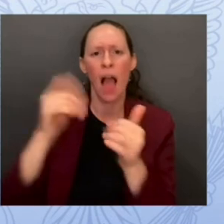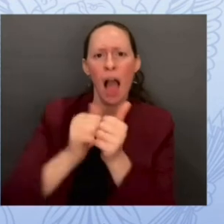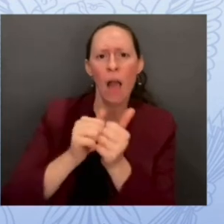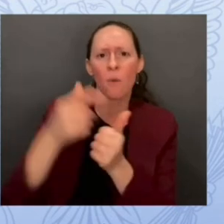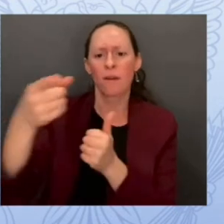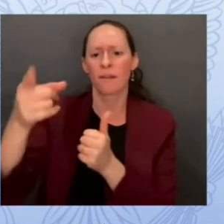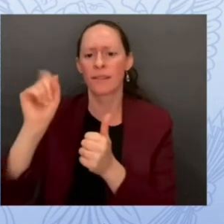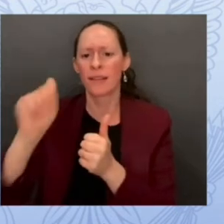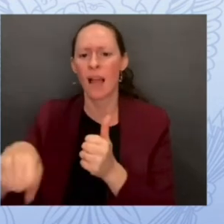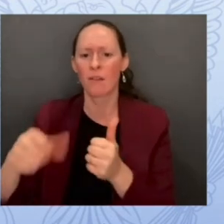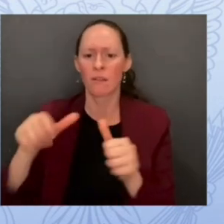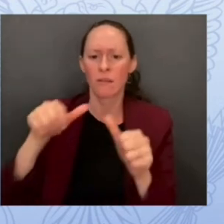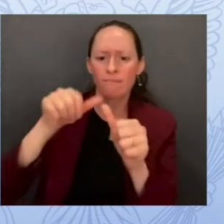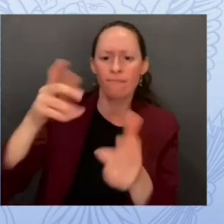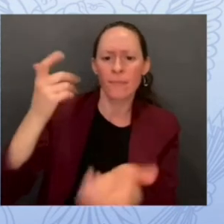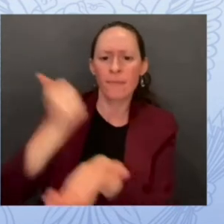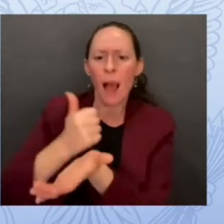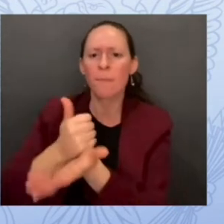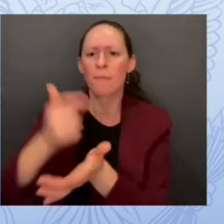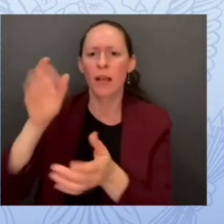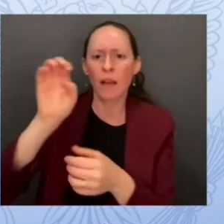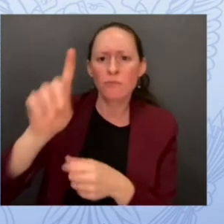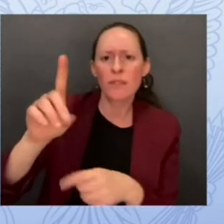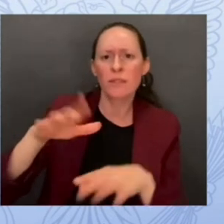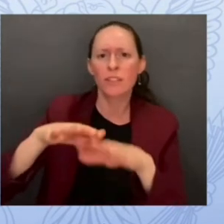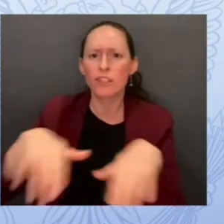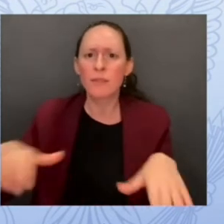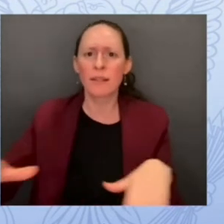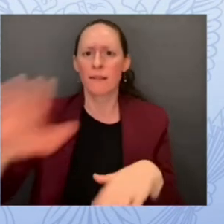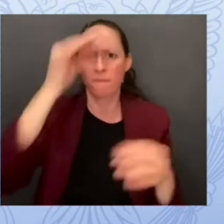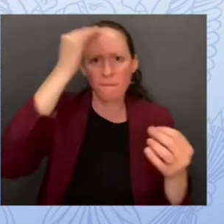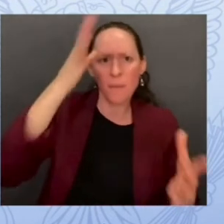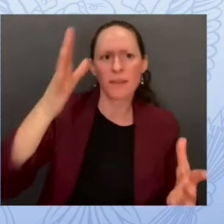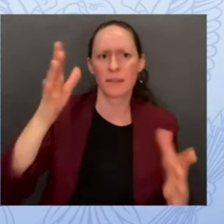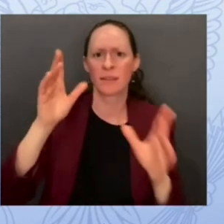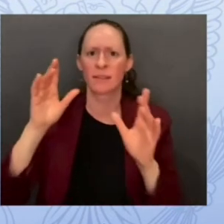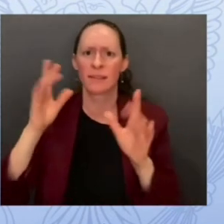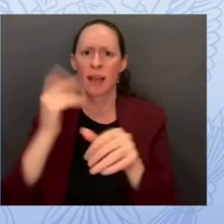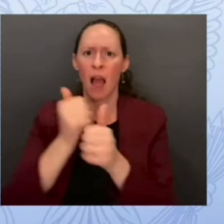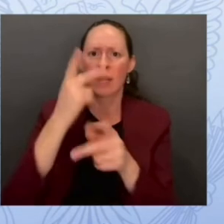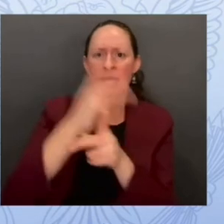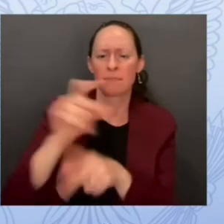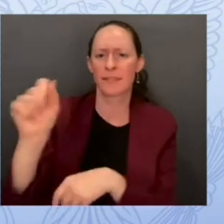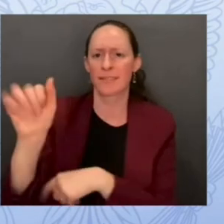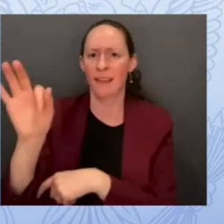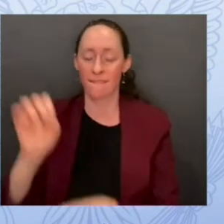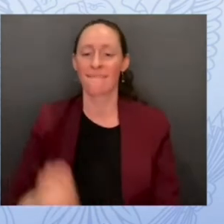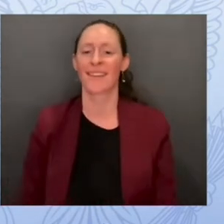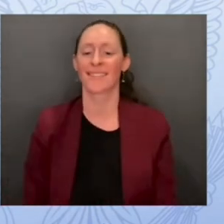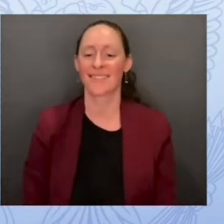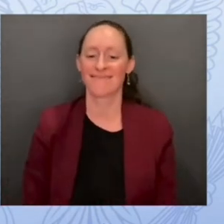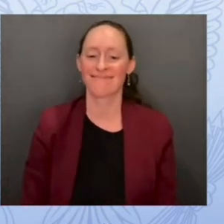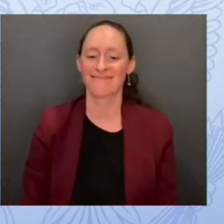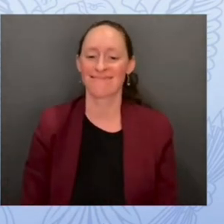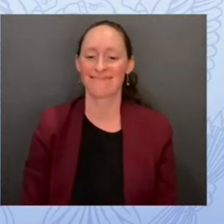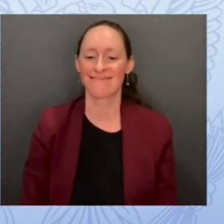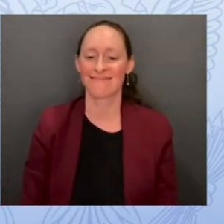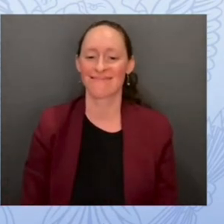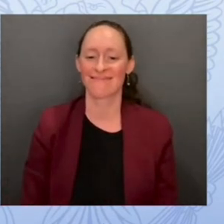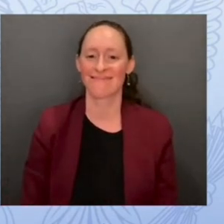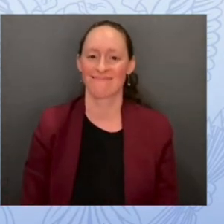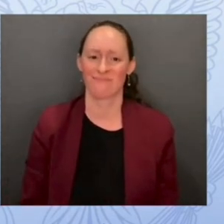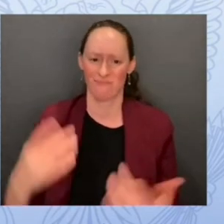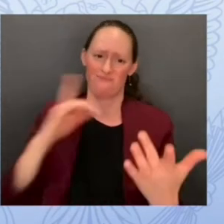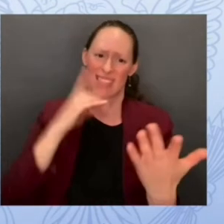deputy secretary martin thank you so much for that introduction and more importantly thank you for your collaboration you heard our secretary talk about